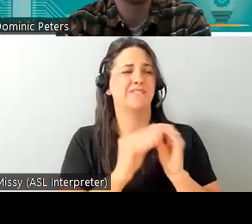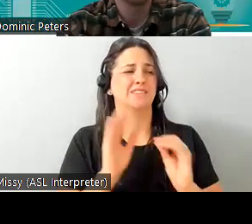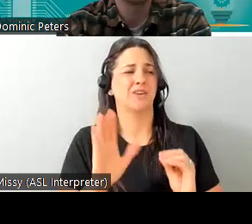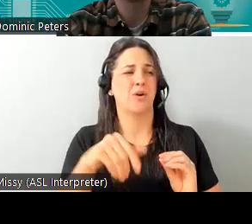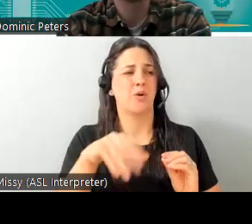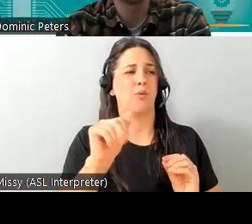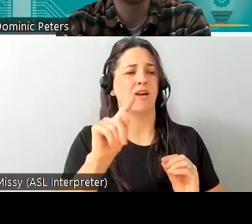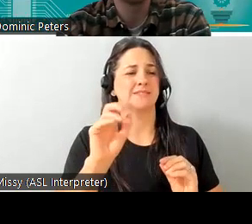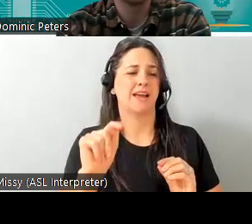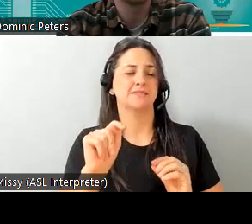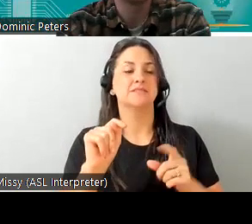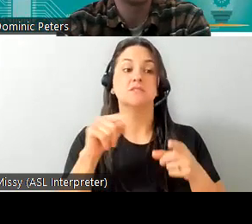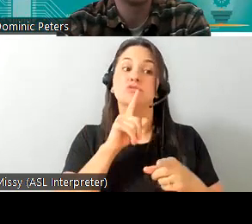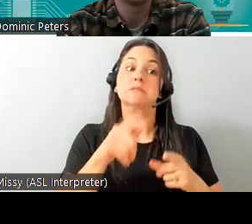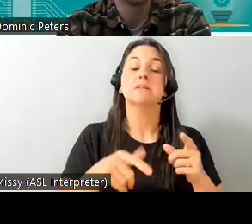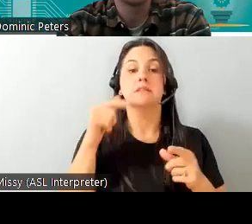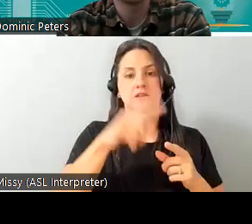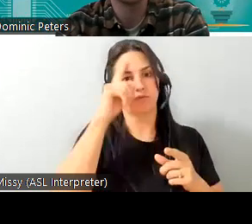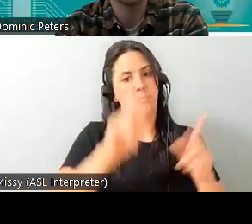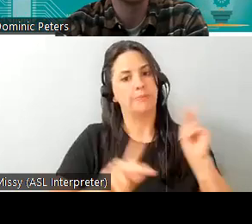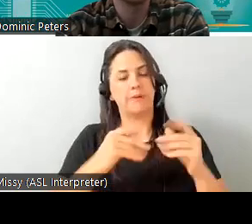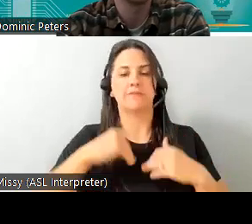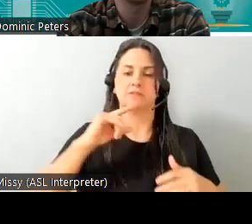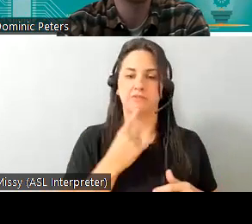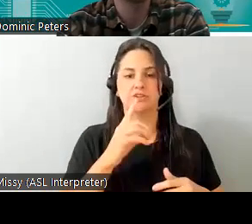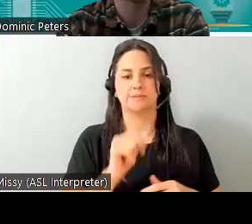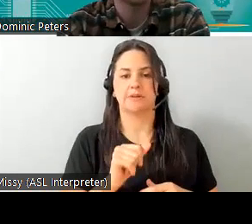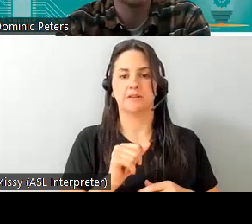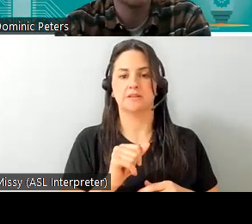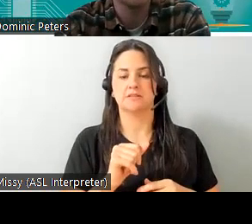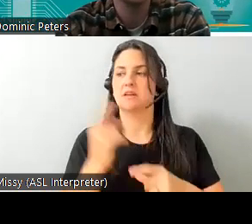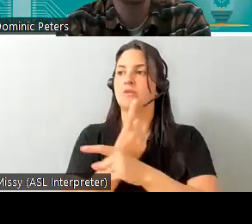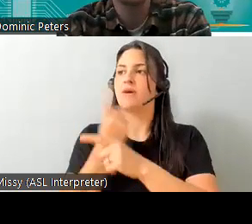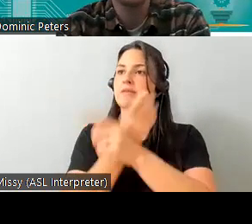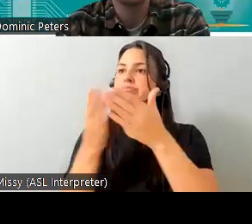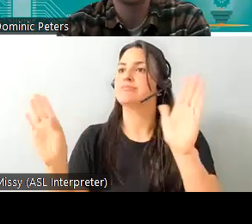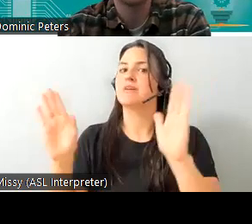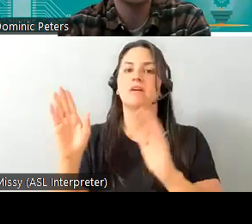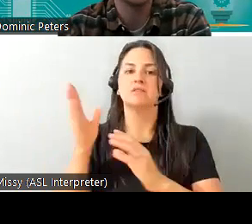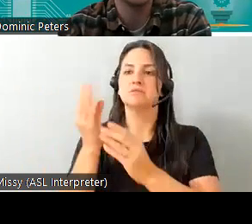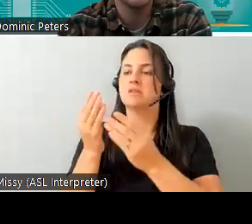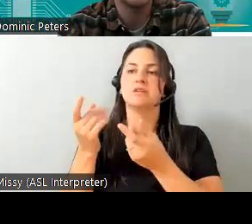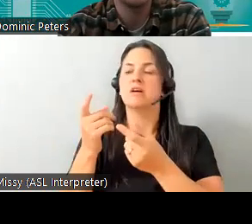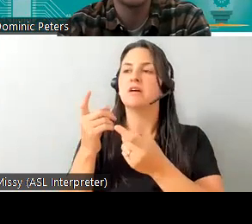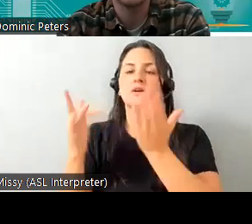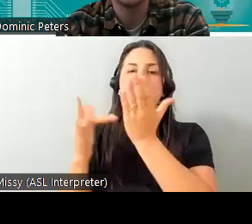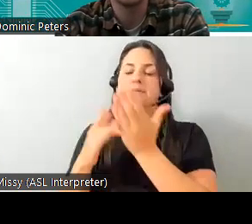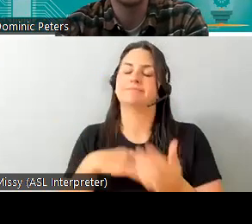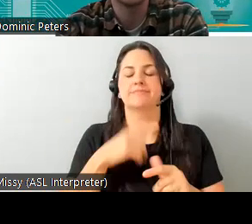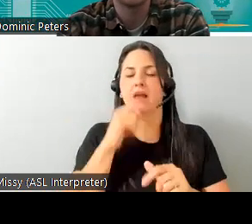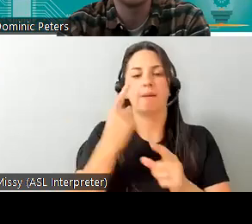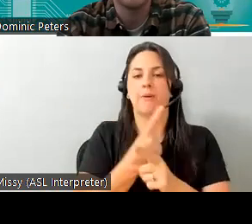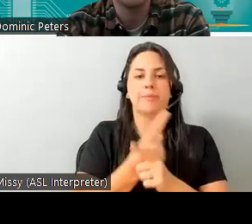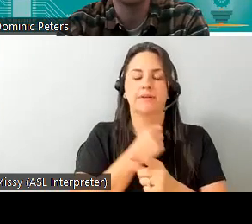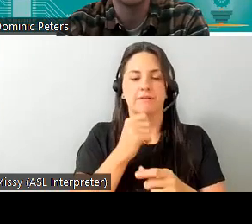people with more severe disabilities for whom off-the-shelf solutions just aren't appropriate um on the right hand side you can actually